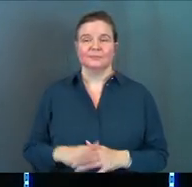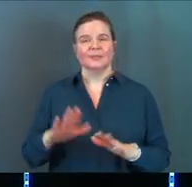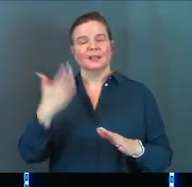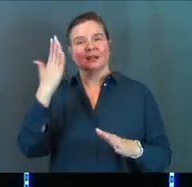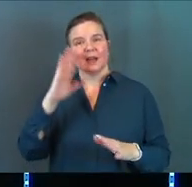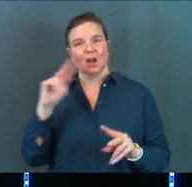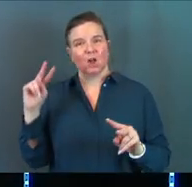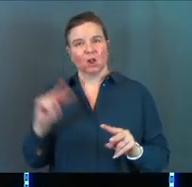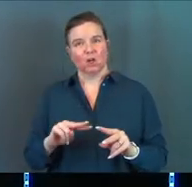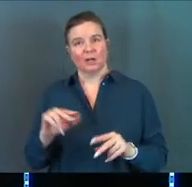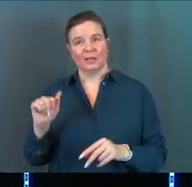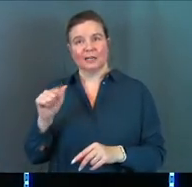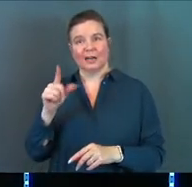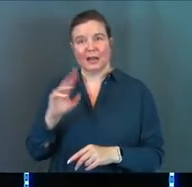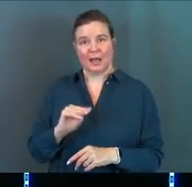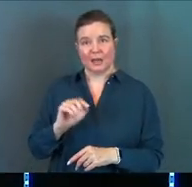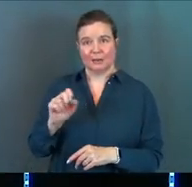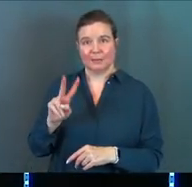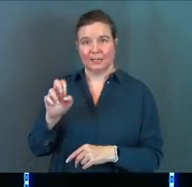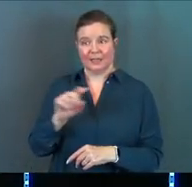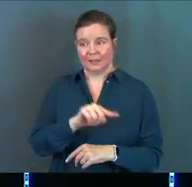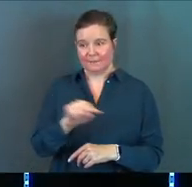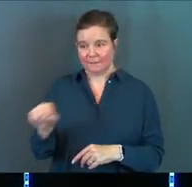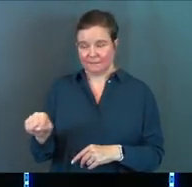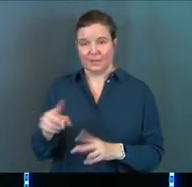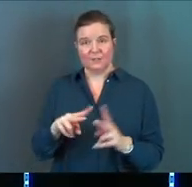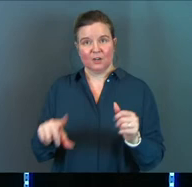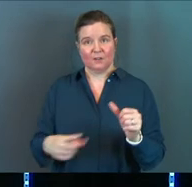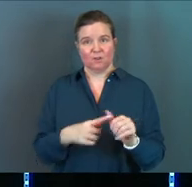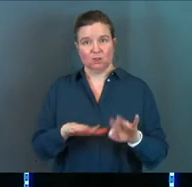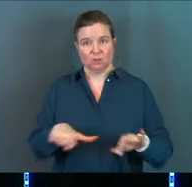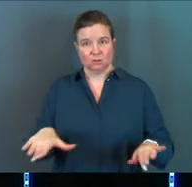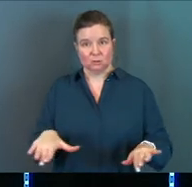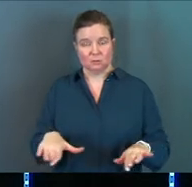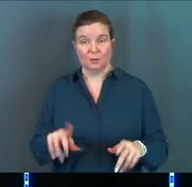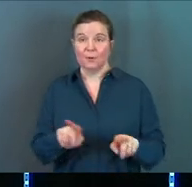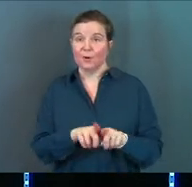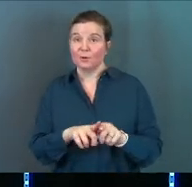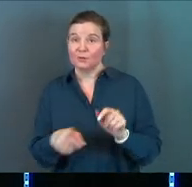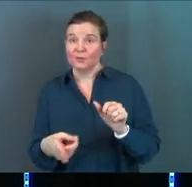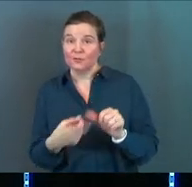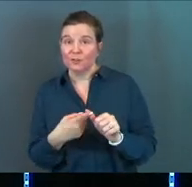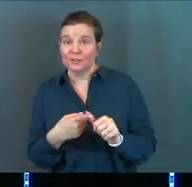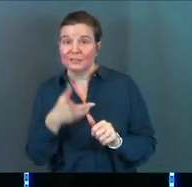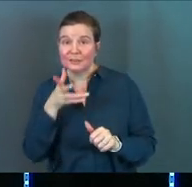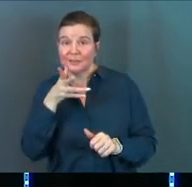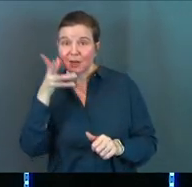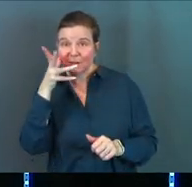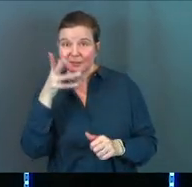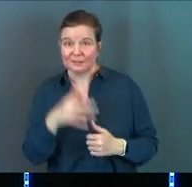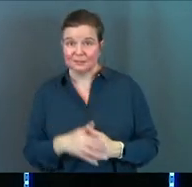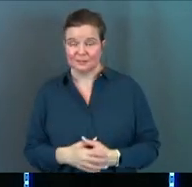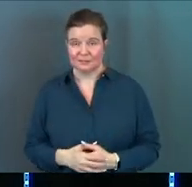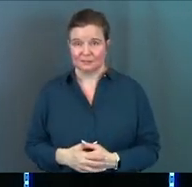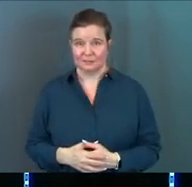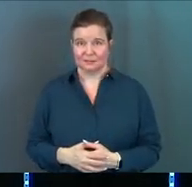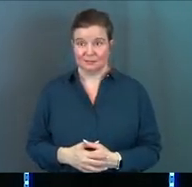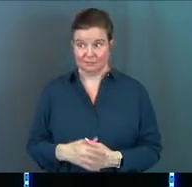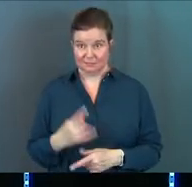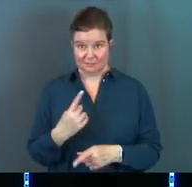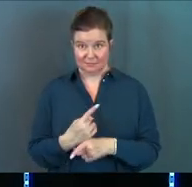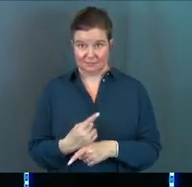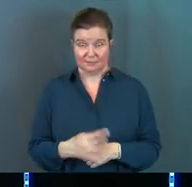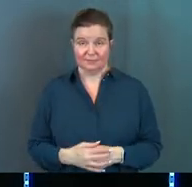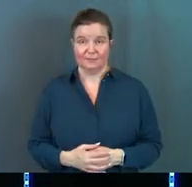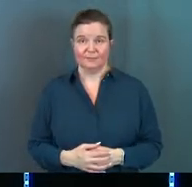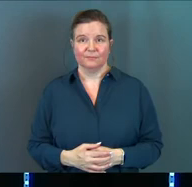God looked at Adam and Eve. His very first children, but also the very first parents. Didn't